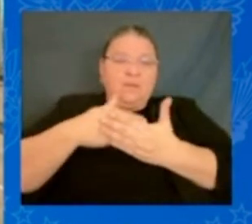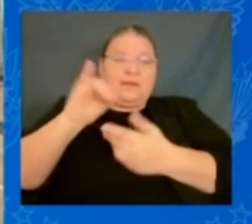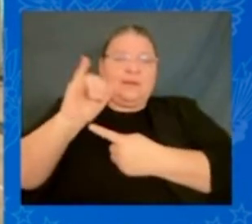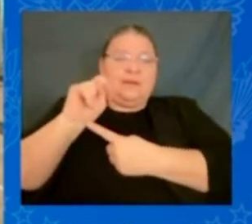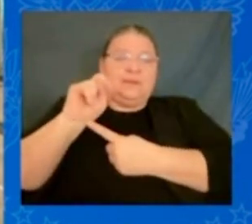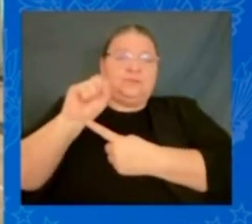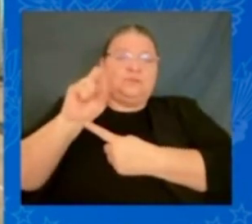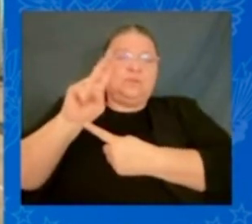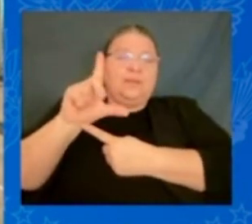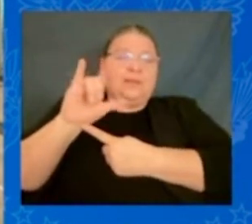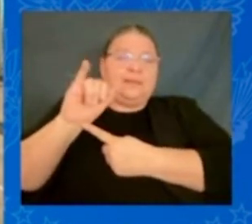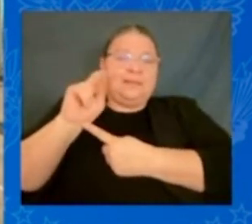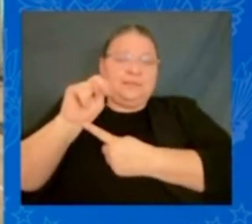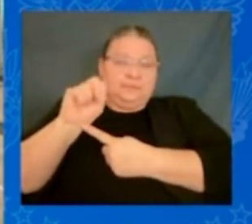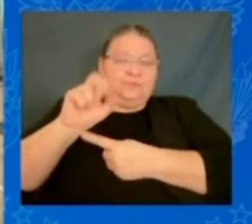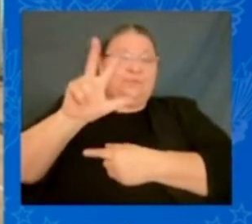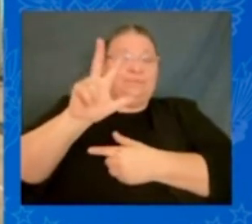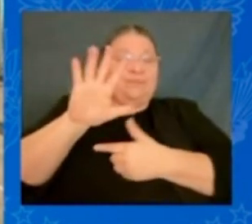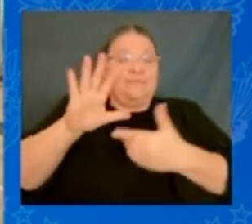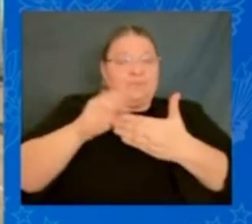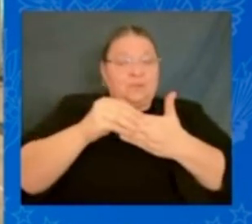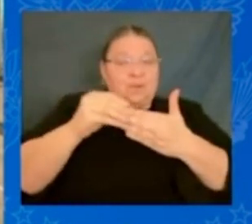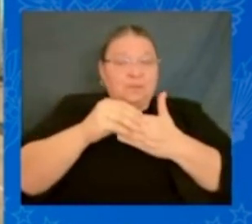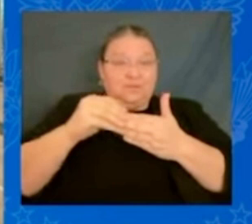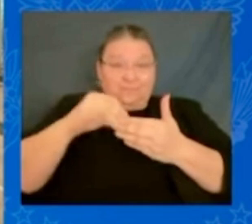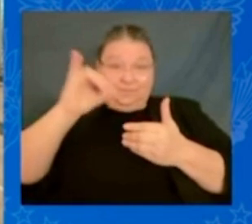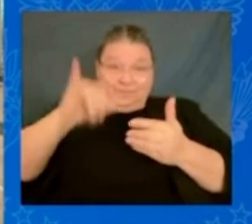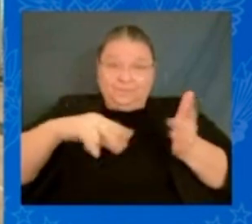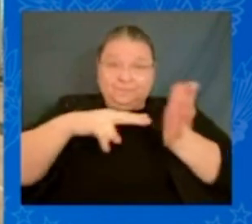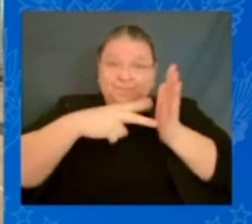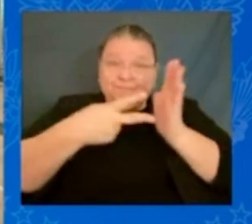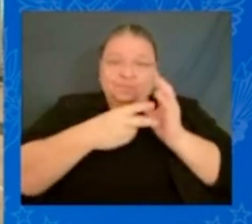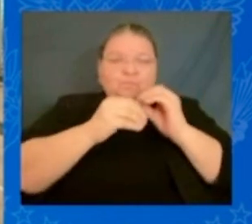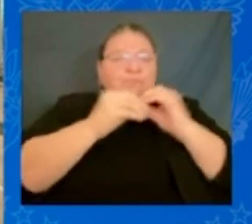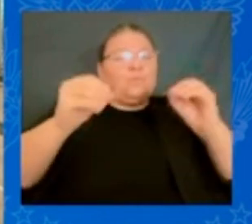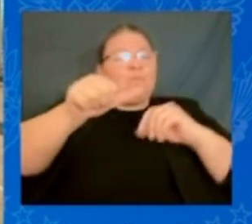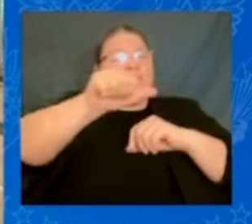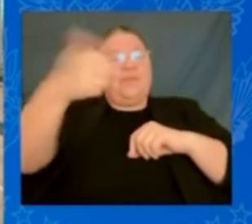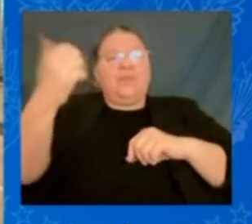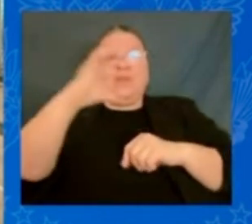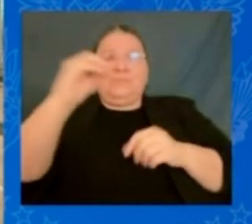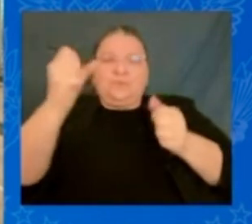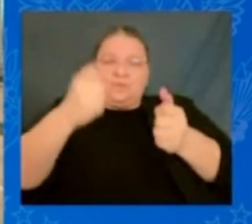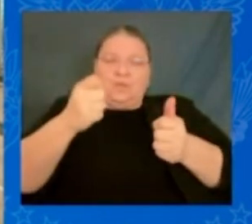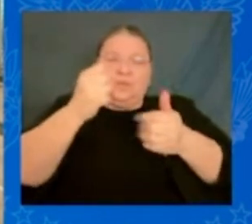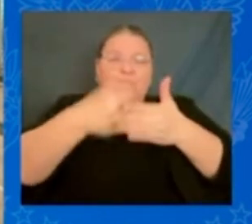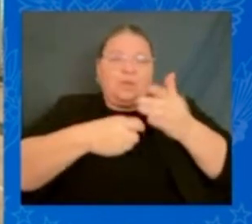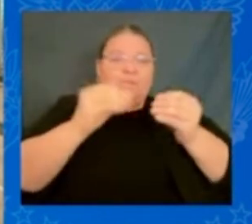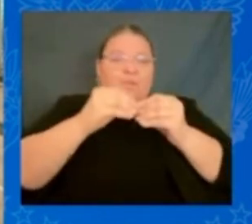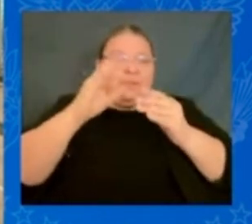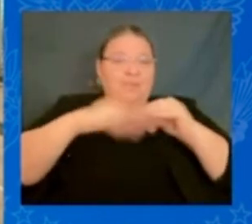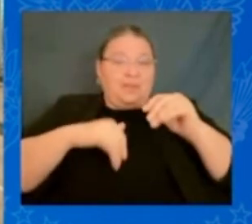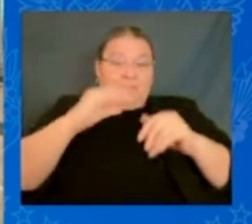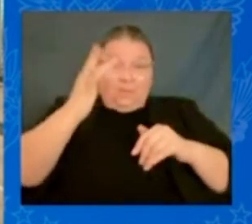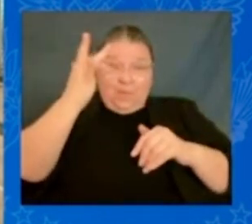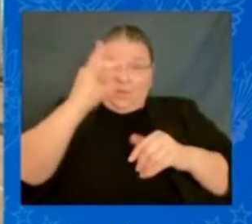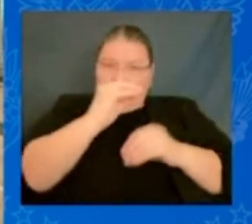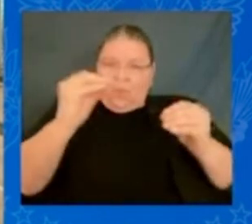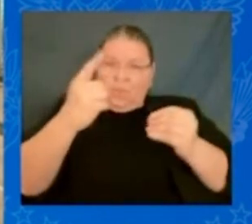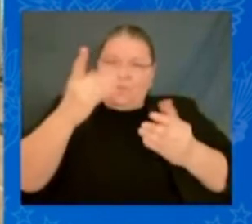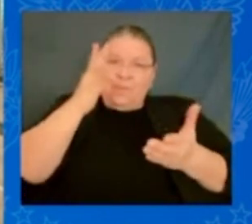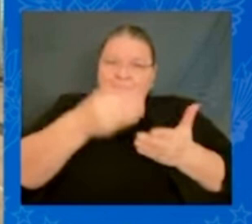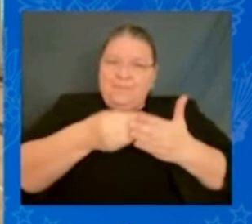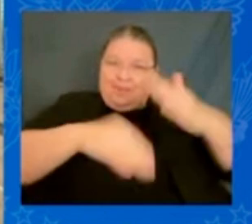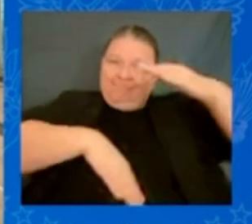And guess what that means? No other company is going to be able to charge more than that because no one is going to buy it. For everyone